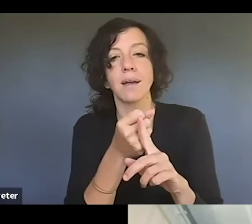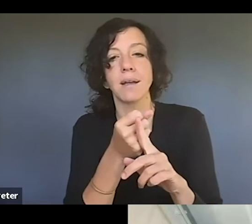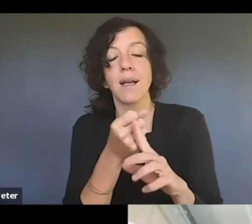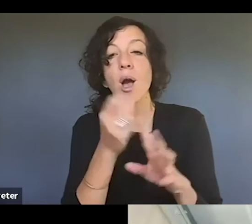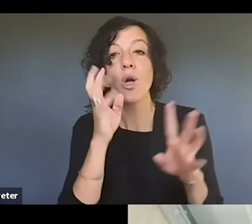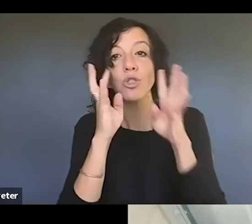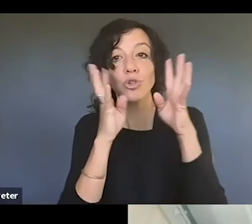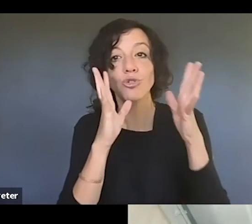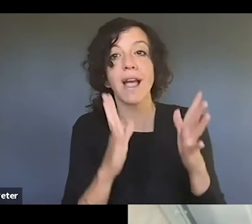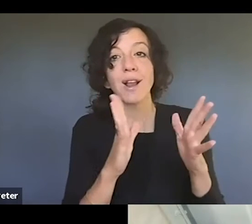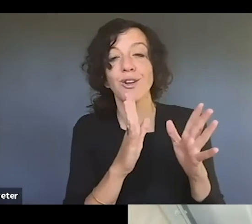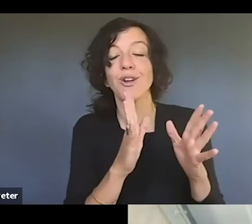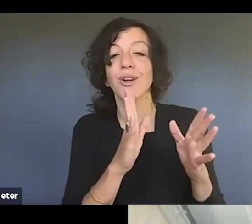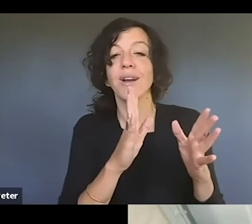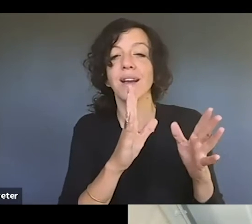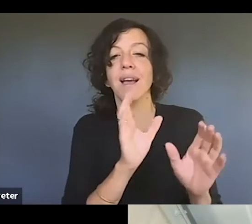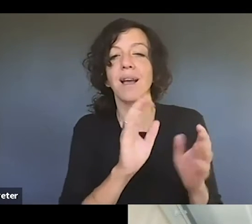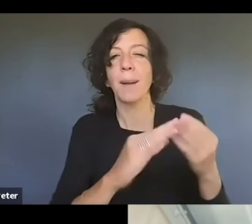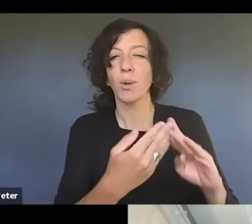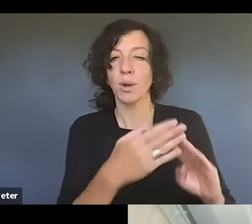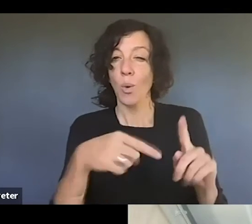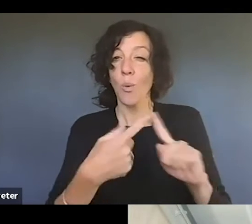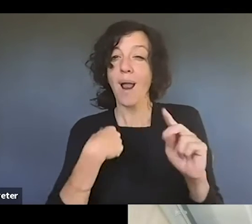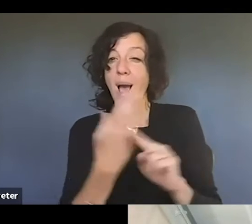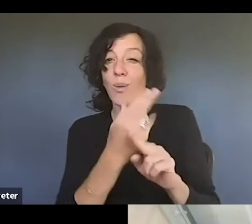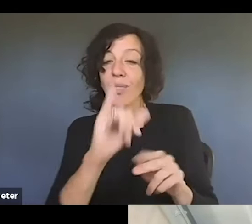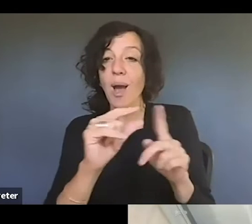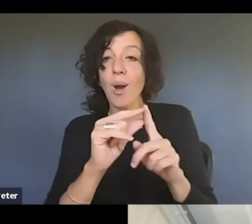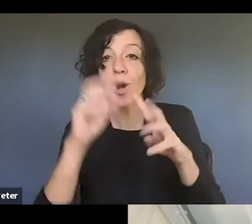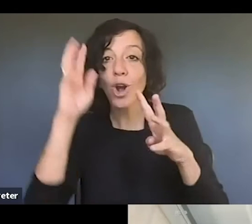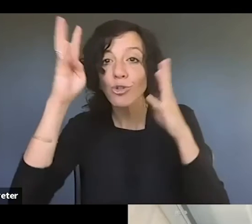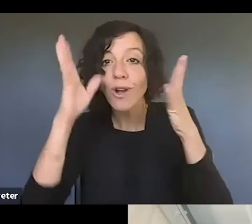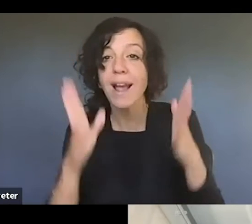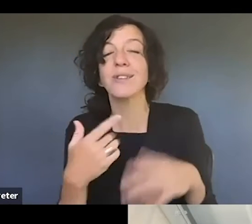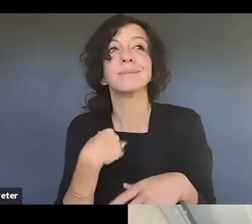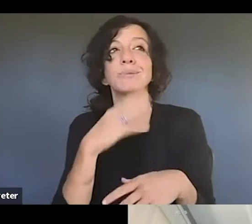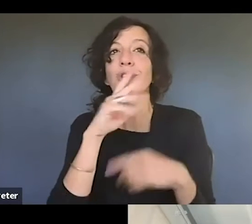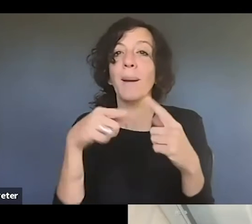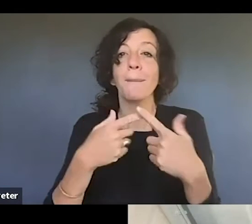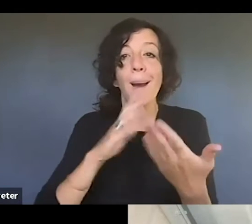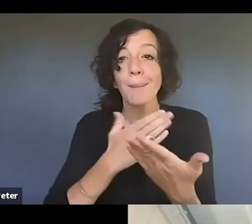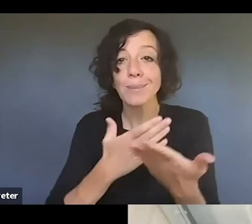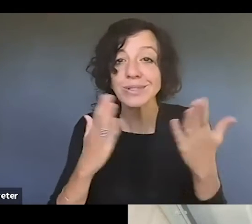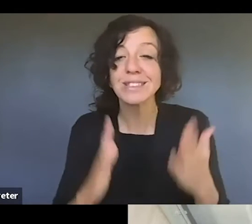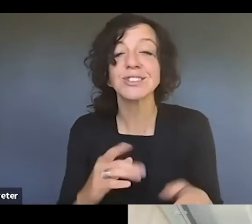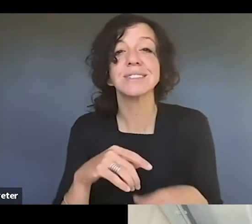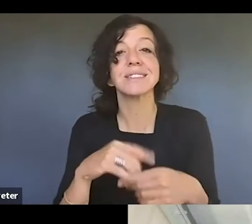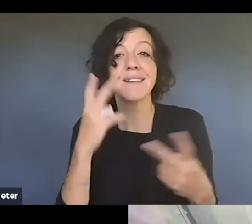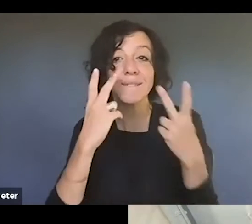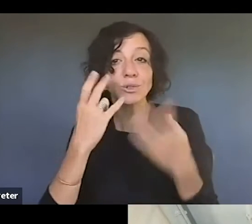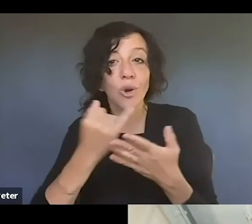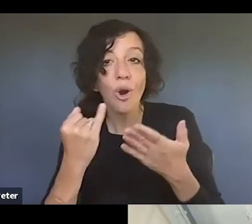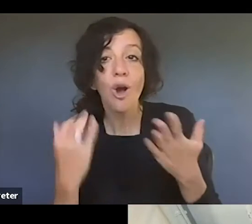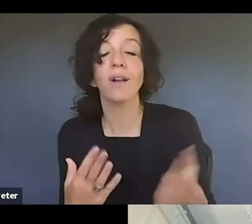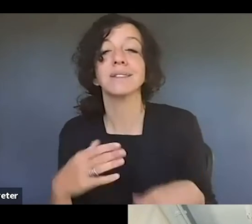community. And when I say creators, I'm talking about visual artists, musicians, entrepreneurs, small business owners.